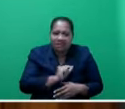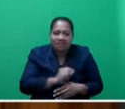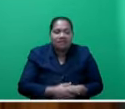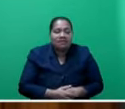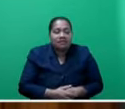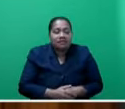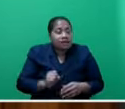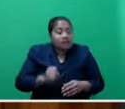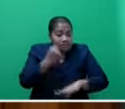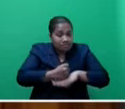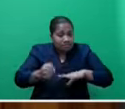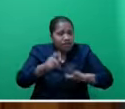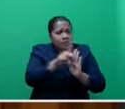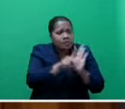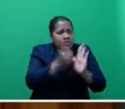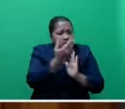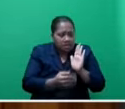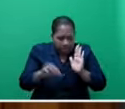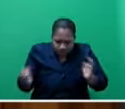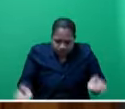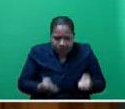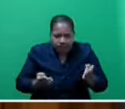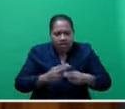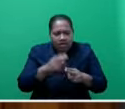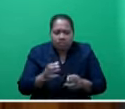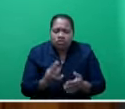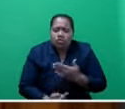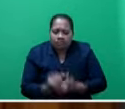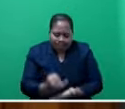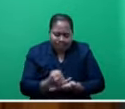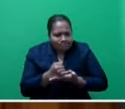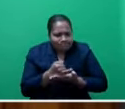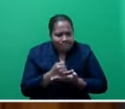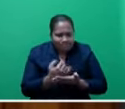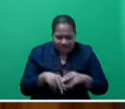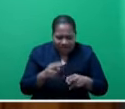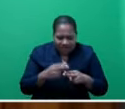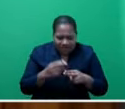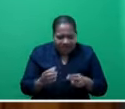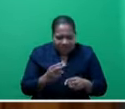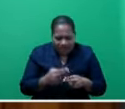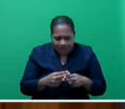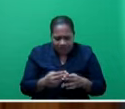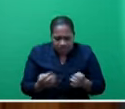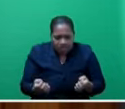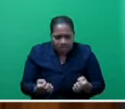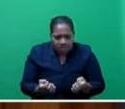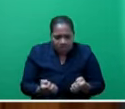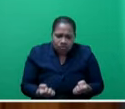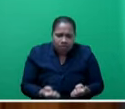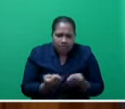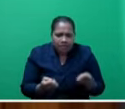policies must encourage farmers to invest in the latest farming equipment and to be trained in it. We cannot allow cheap farm machinery